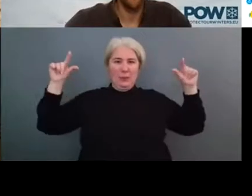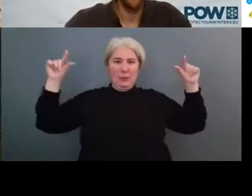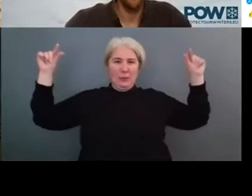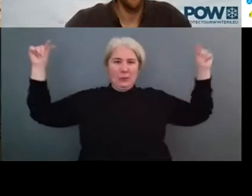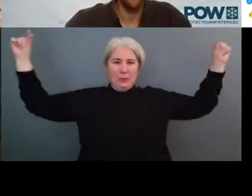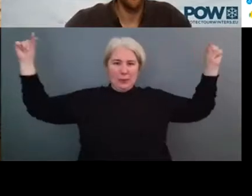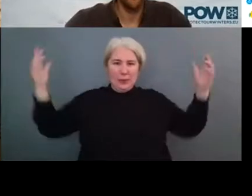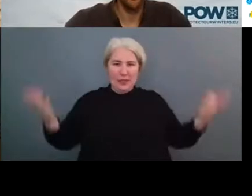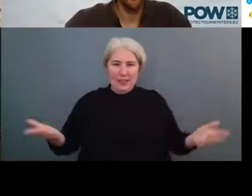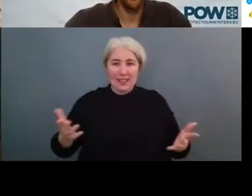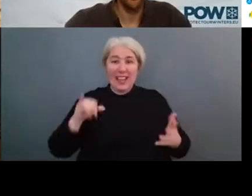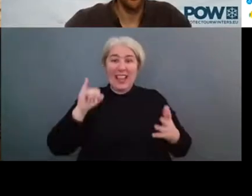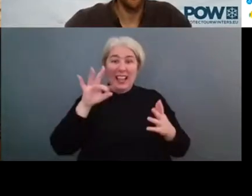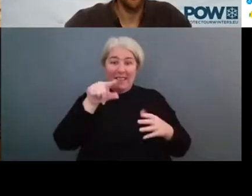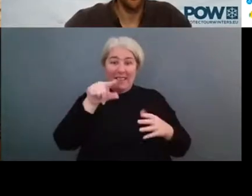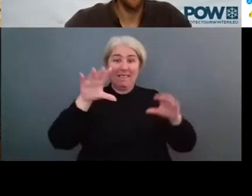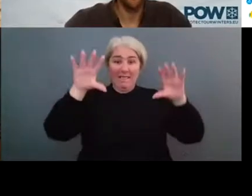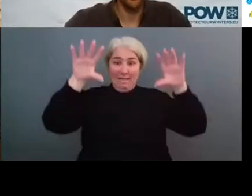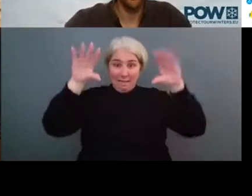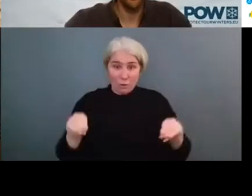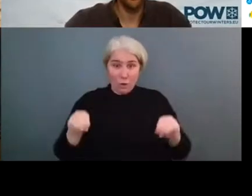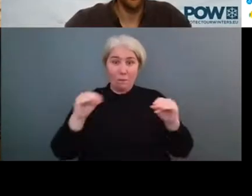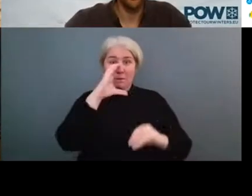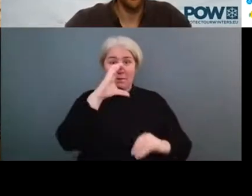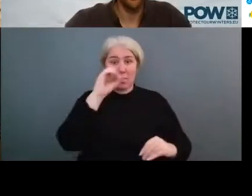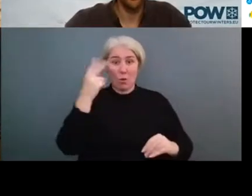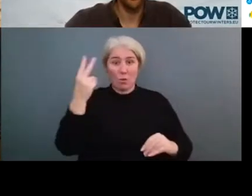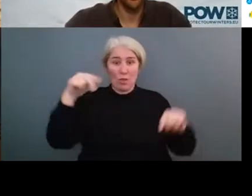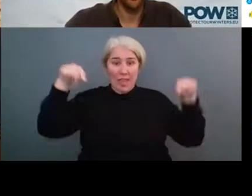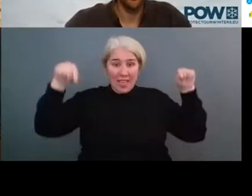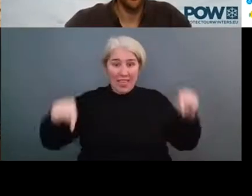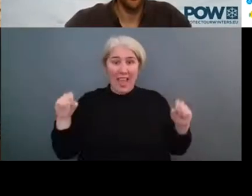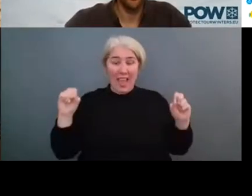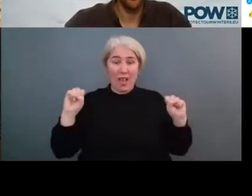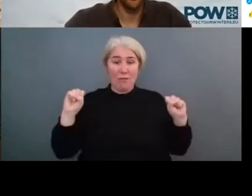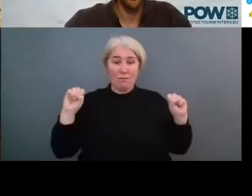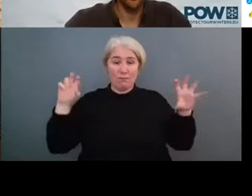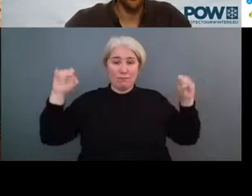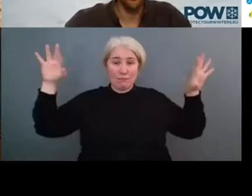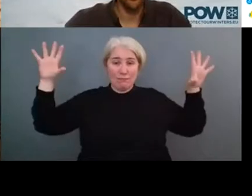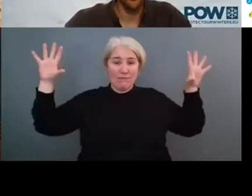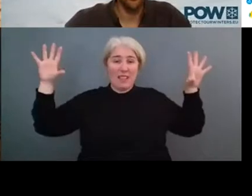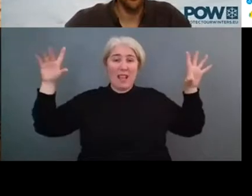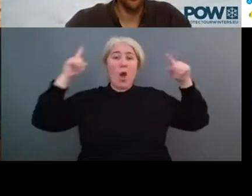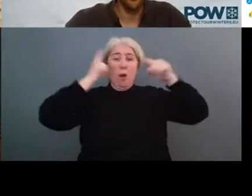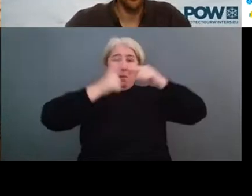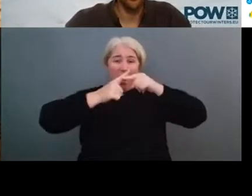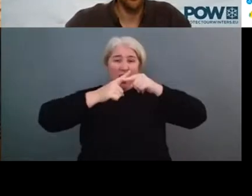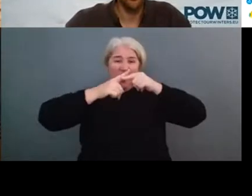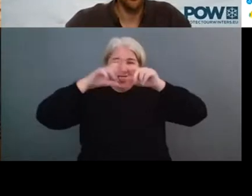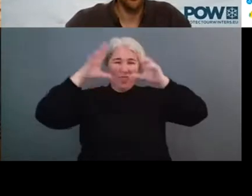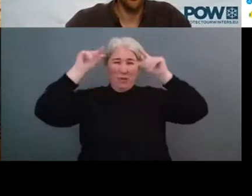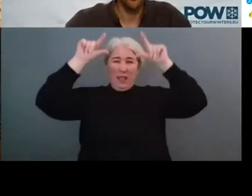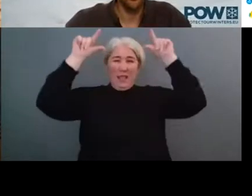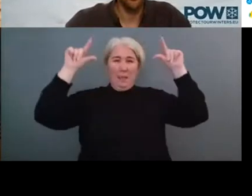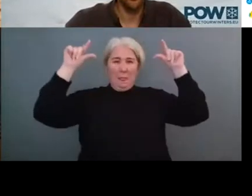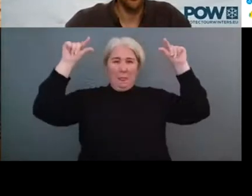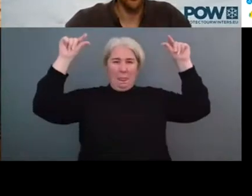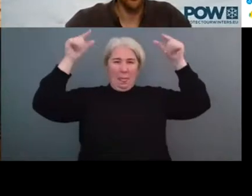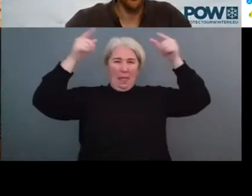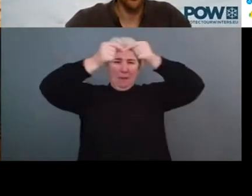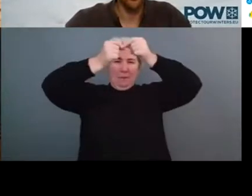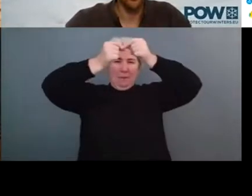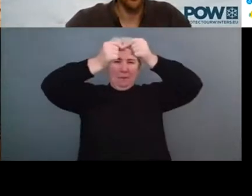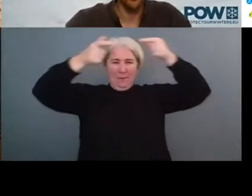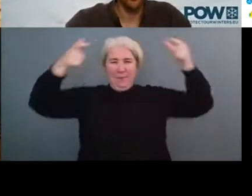we stop the emissions now today, we'll still have to face the impacts of climate change for the in the